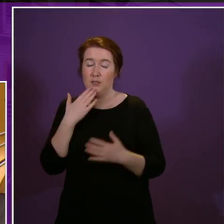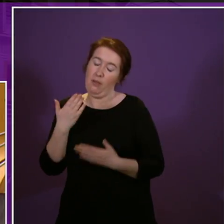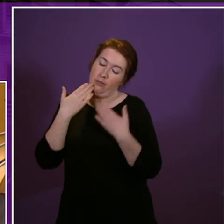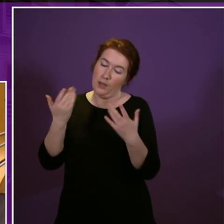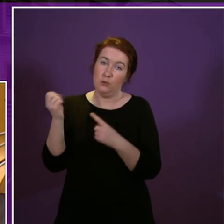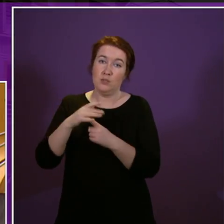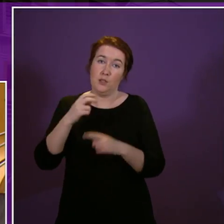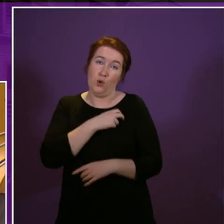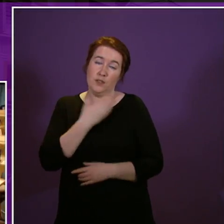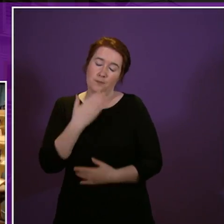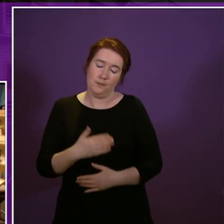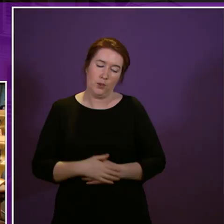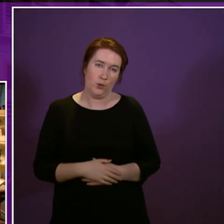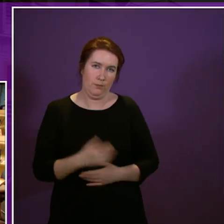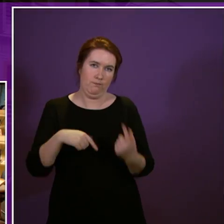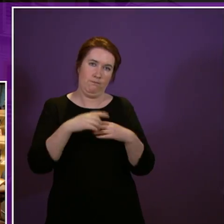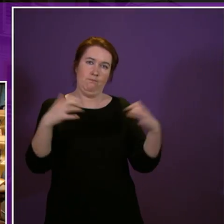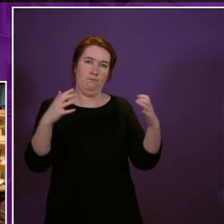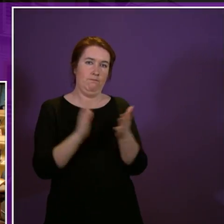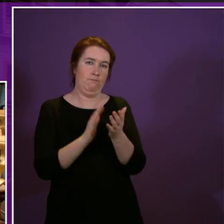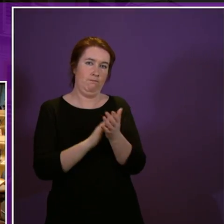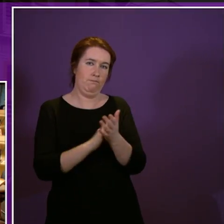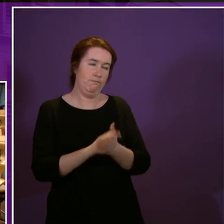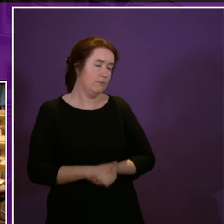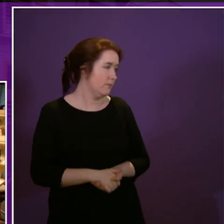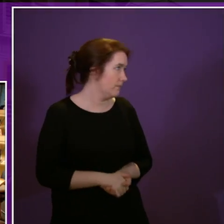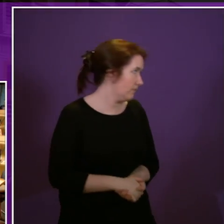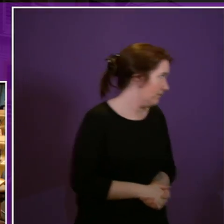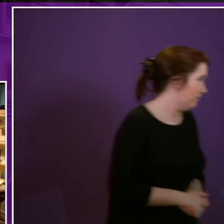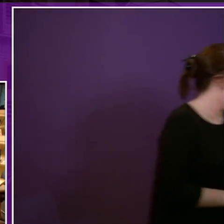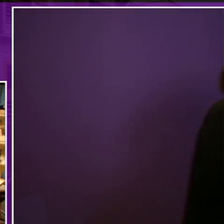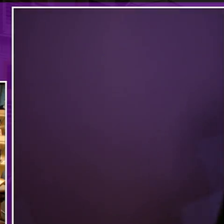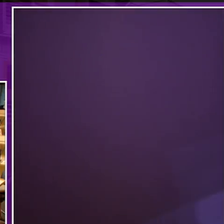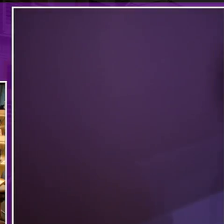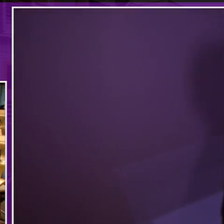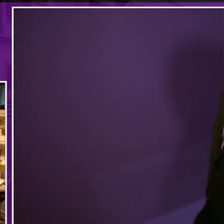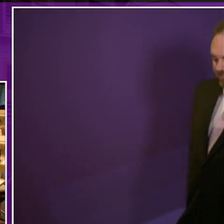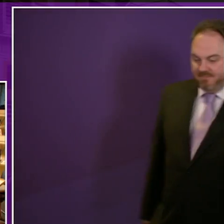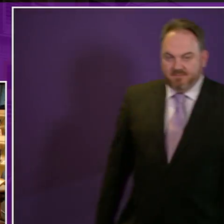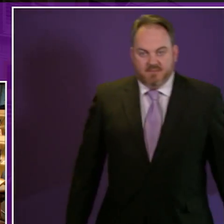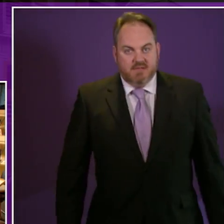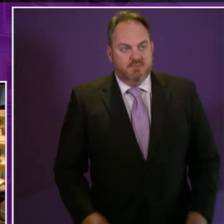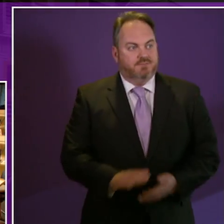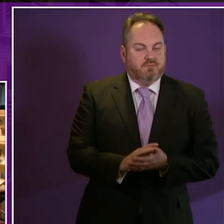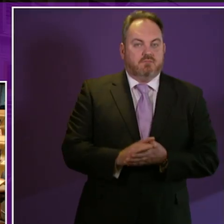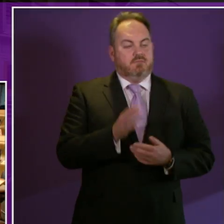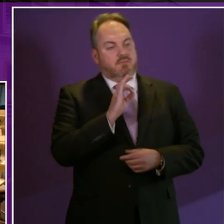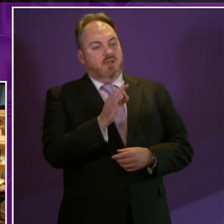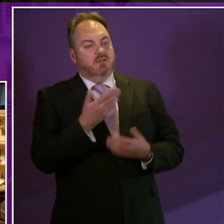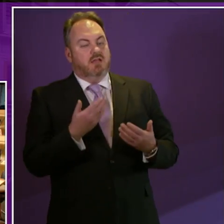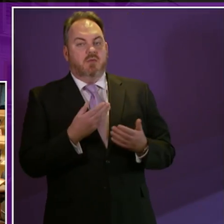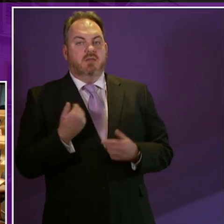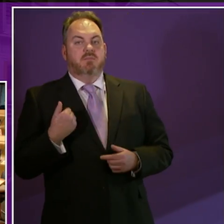much President Officer thank you I call Alison Johnson for a about Alec Cole-Hamilton Ms Johnson please